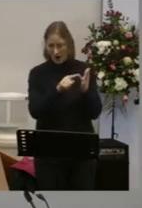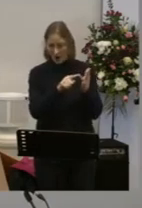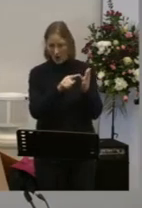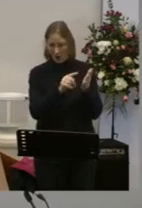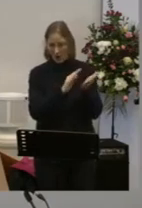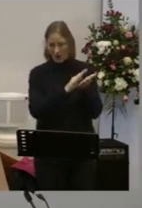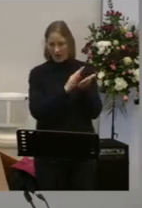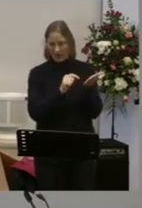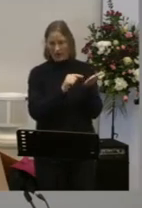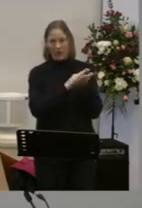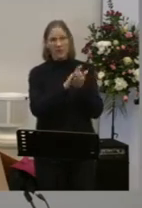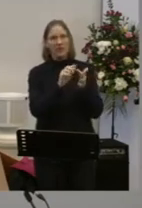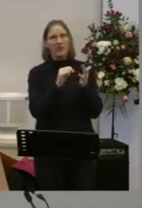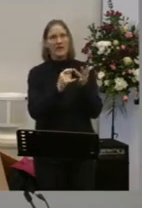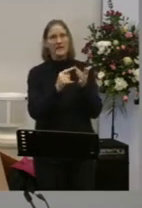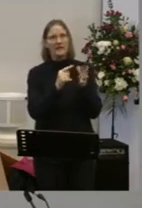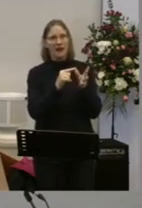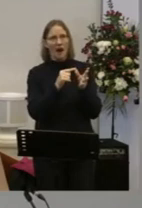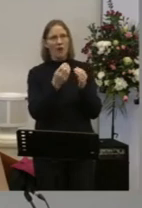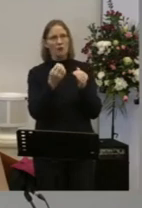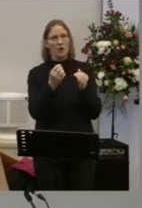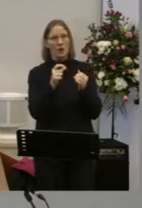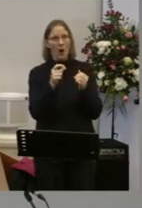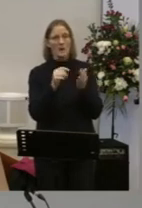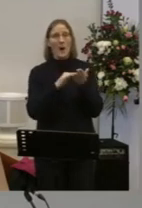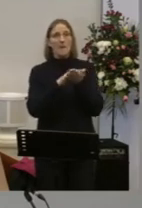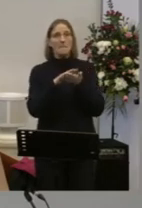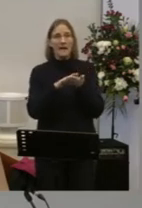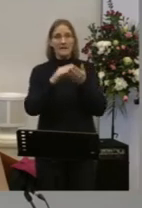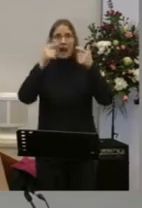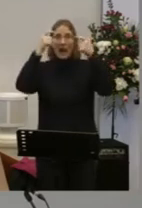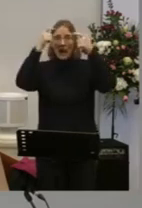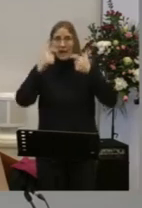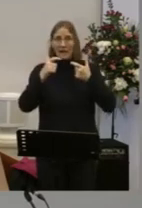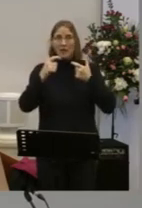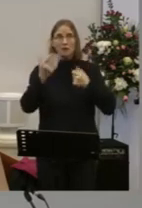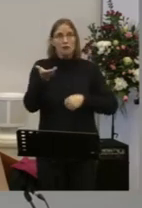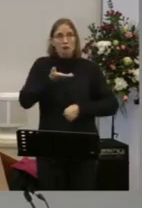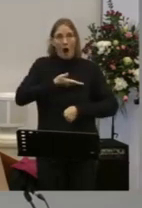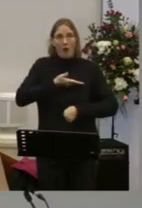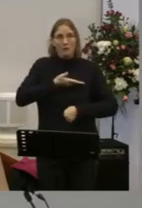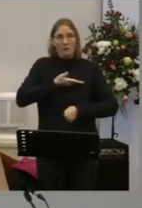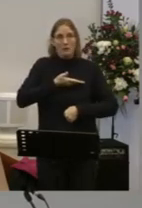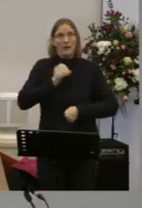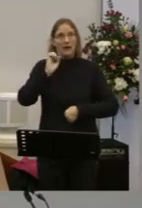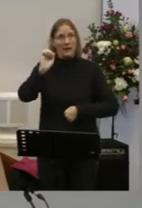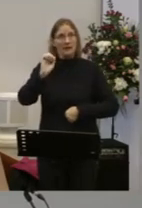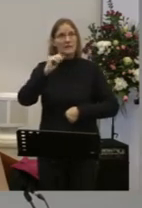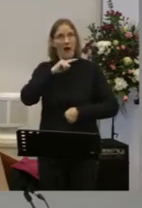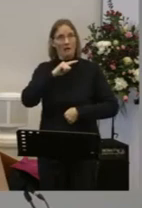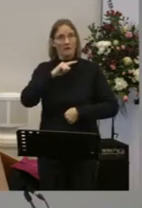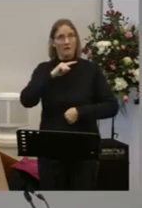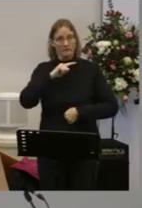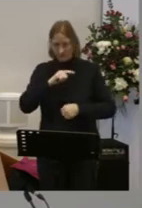Legally Made Into Sons And this idea is all over the New Testament Romans 8 For those who are led by the Spirit